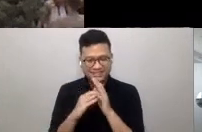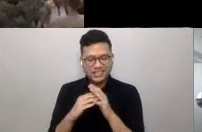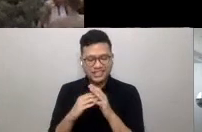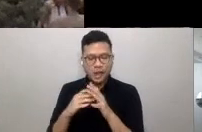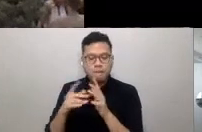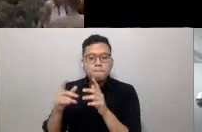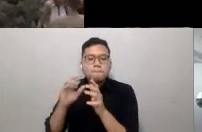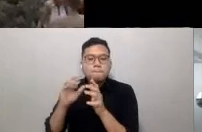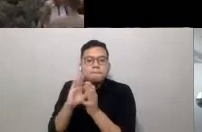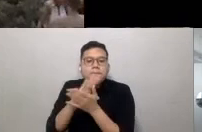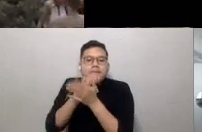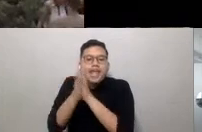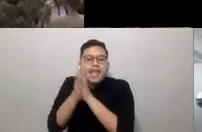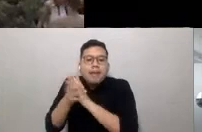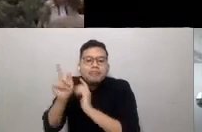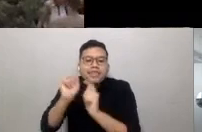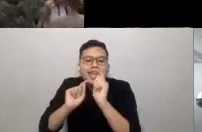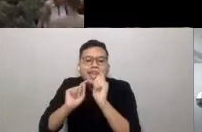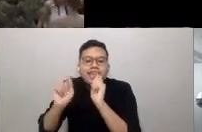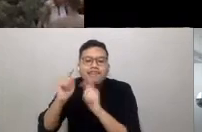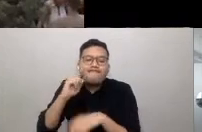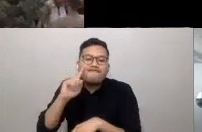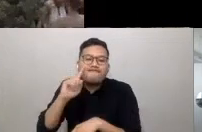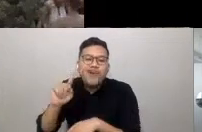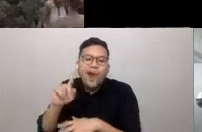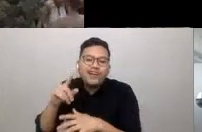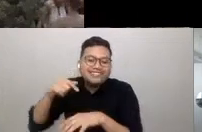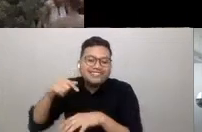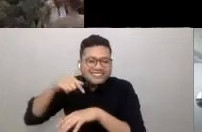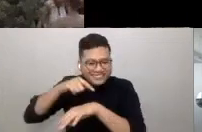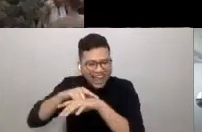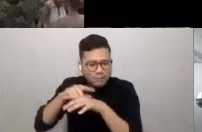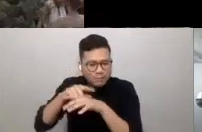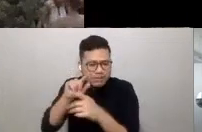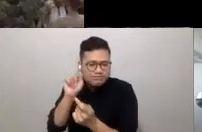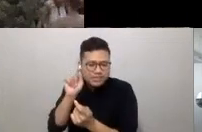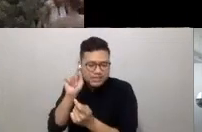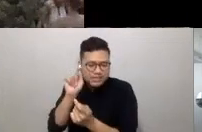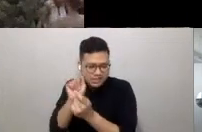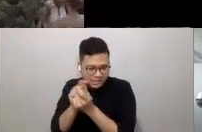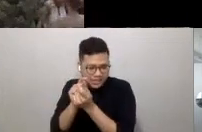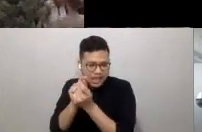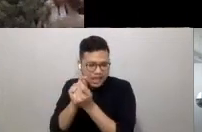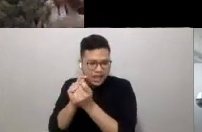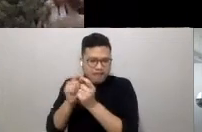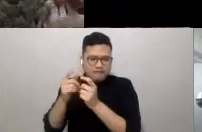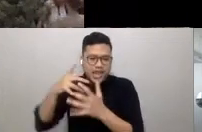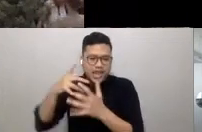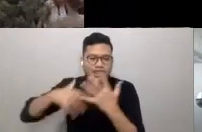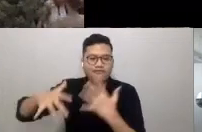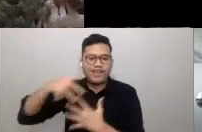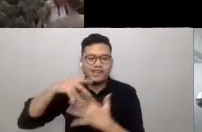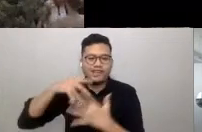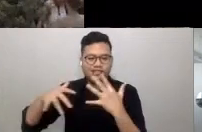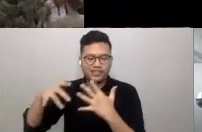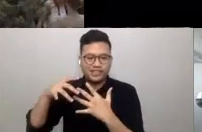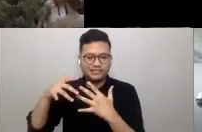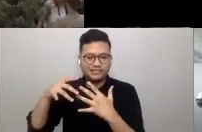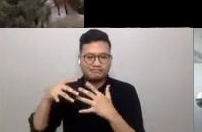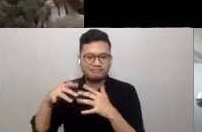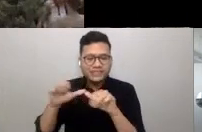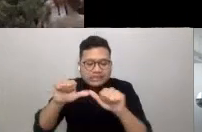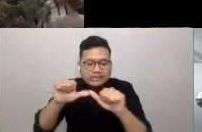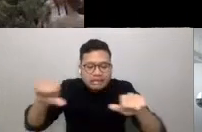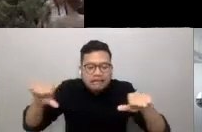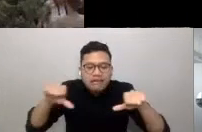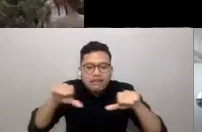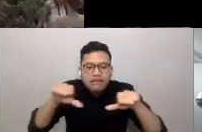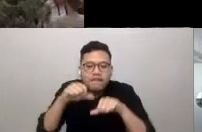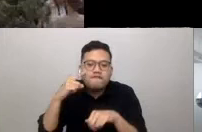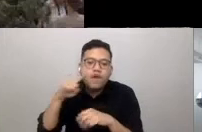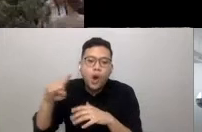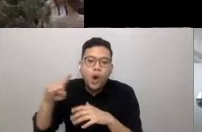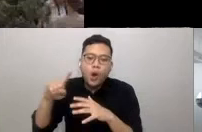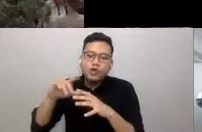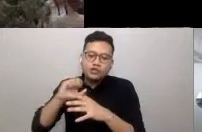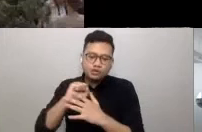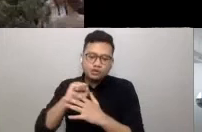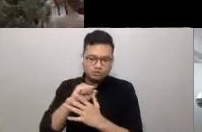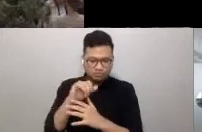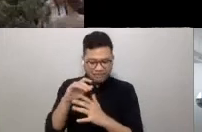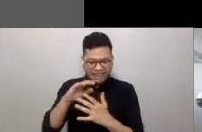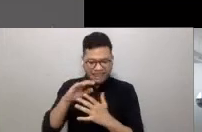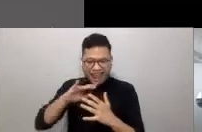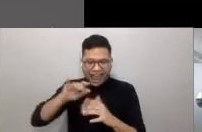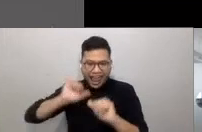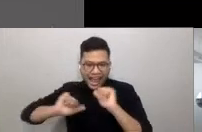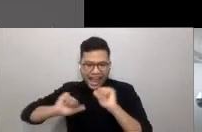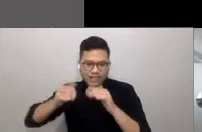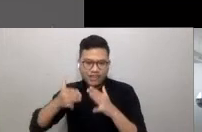for our time-specific performances and interactions. The street and the square being the stage set for society's actors